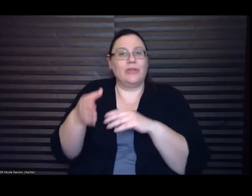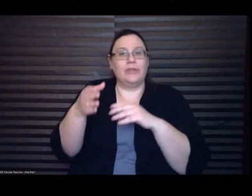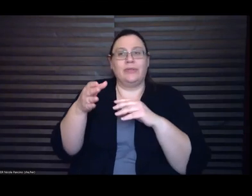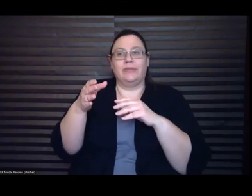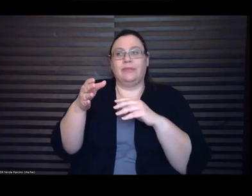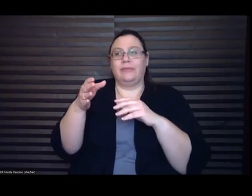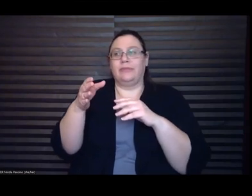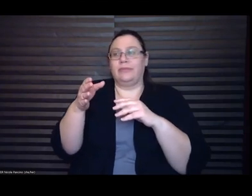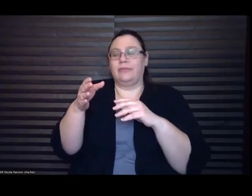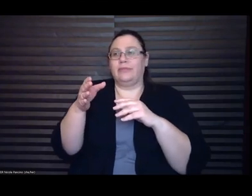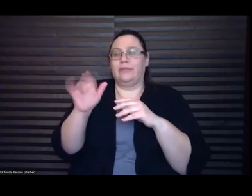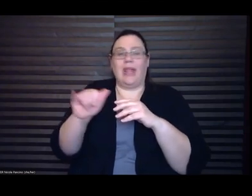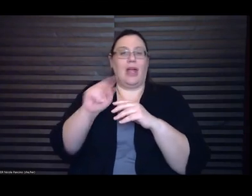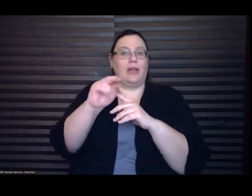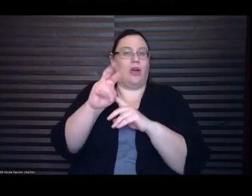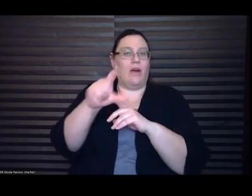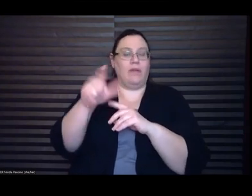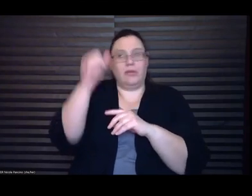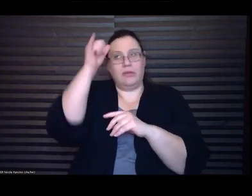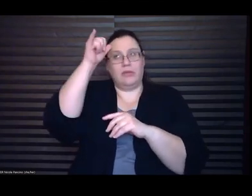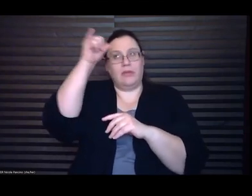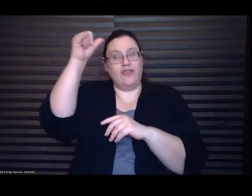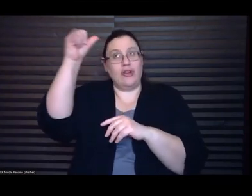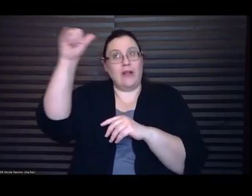world um yeah